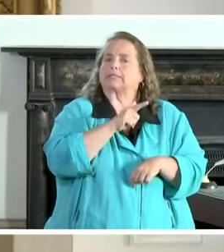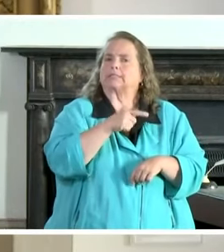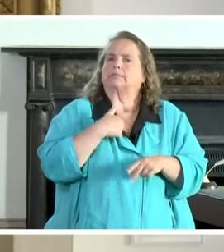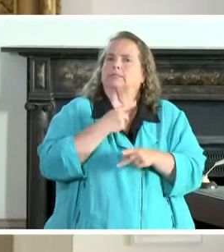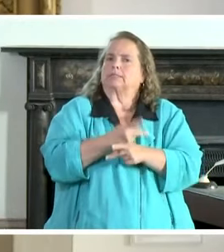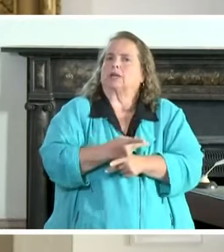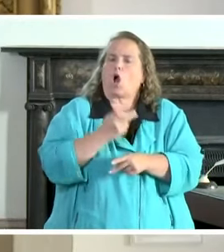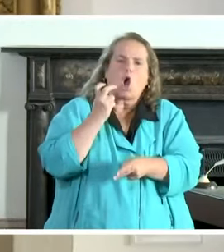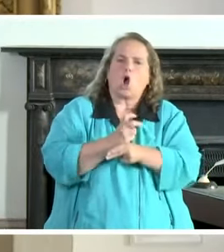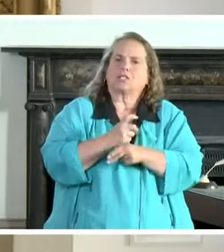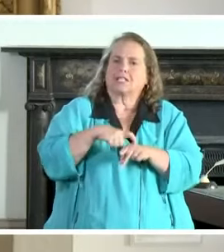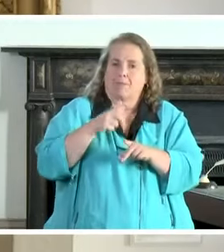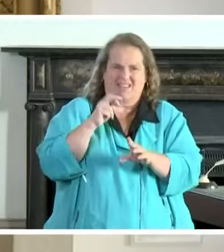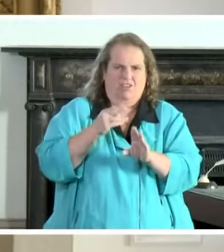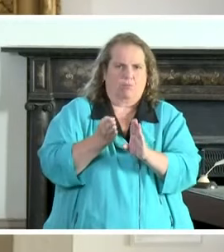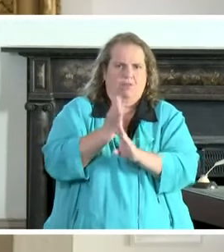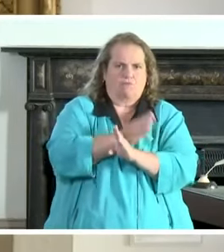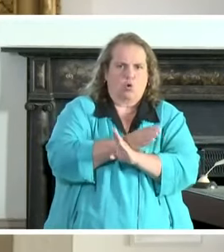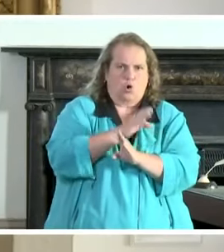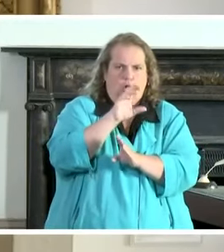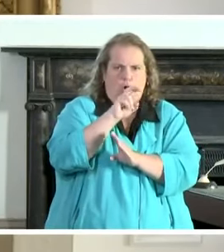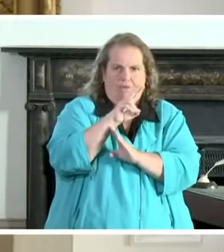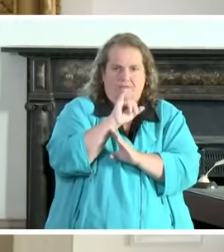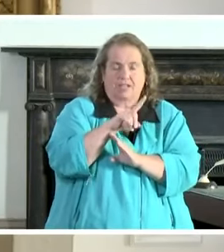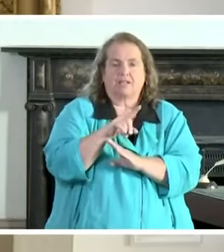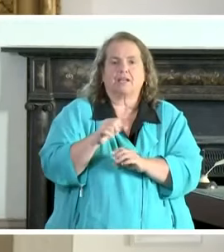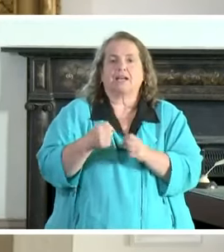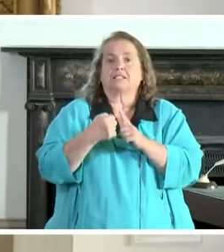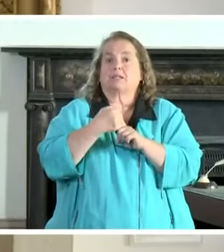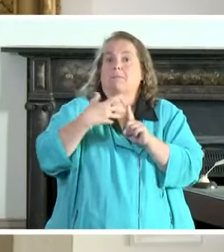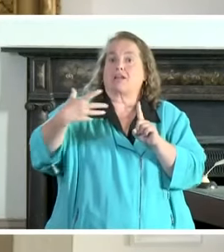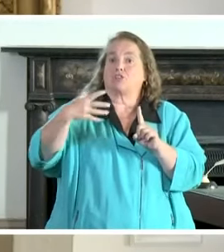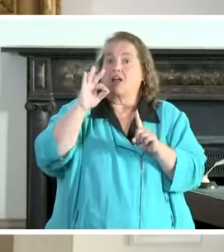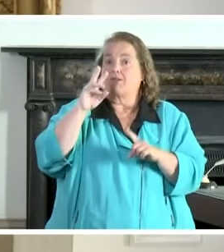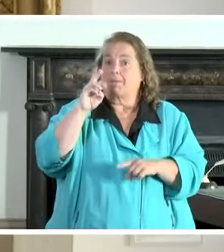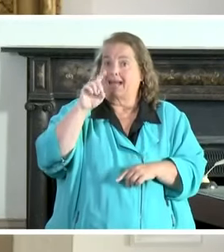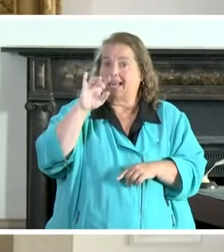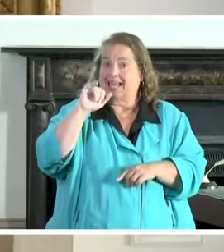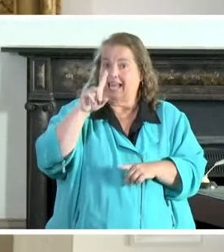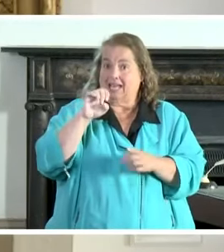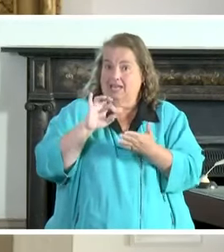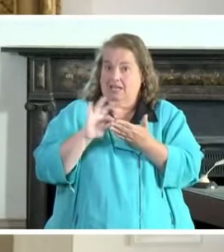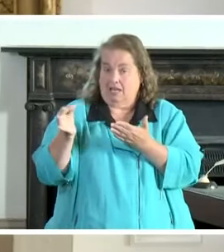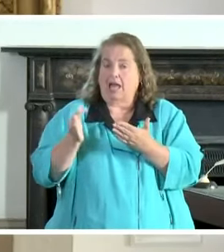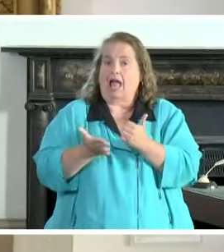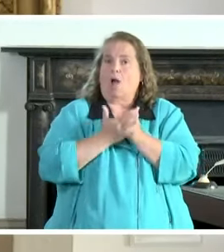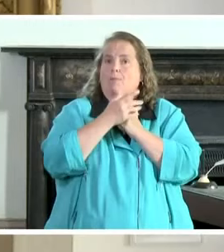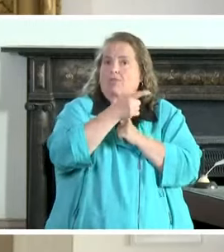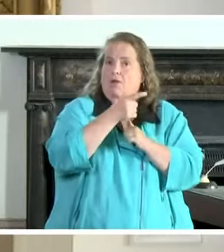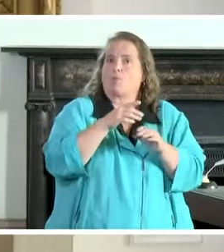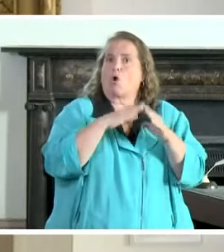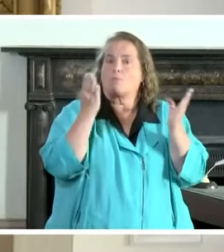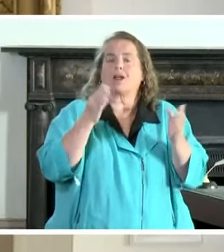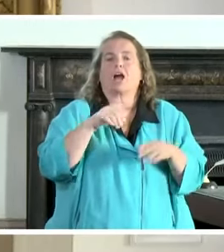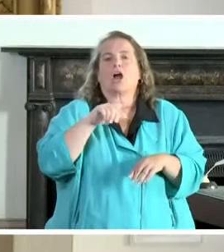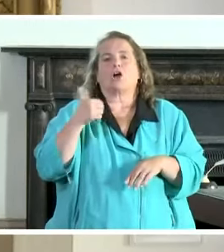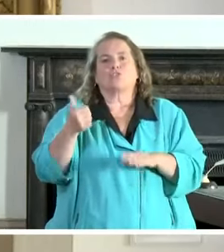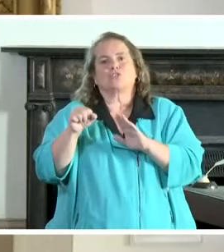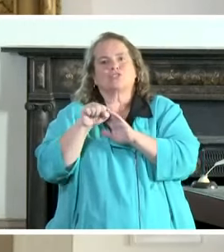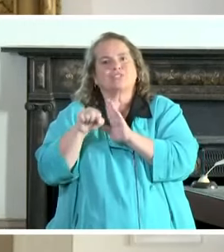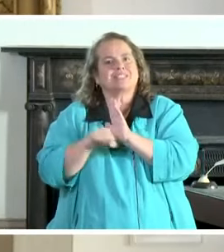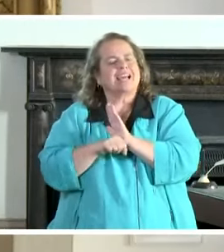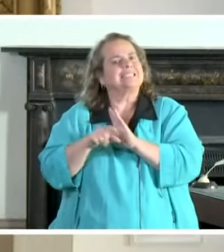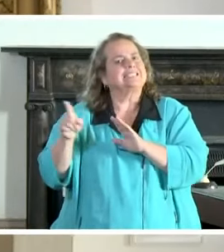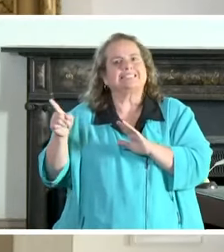system the expansion of medicaid in kentucky has kept many of them open while other states have seen them shuttered but it hasn't eliminated